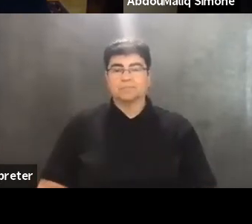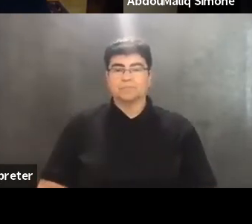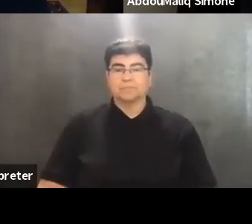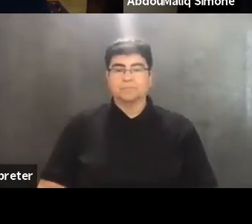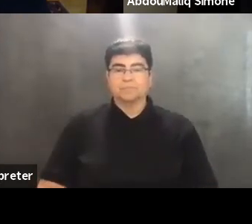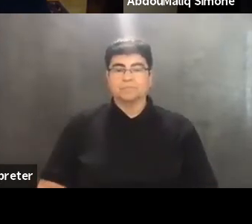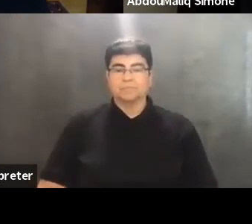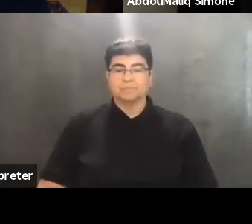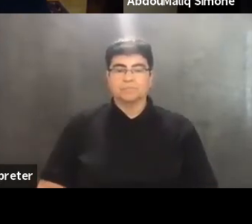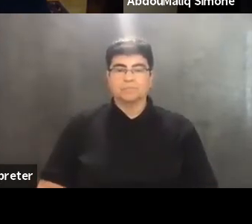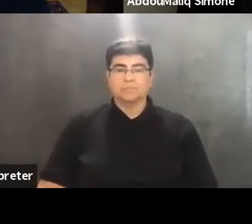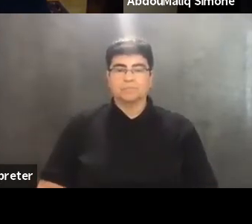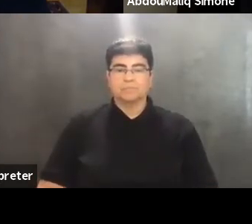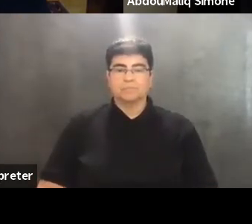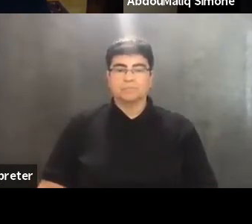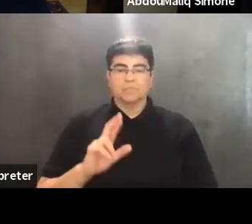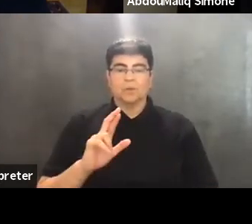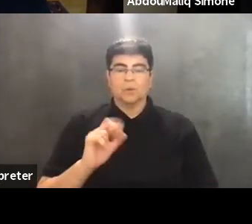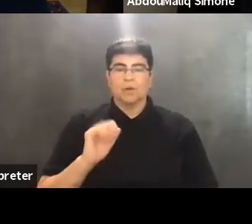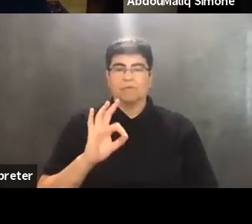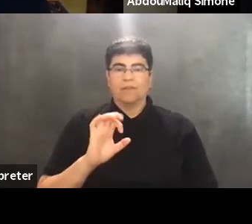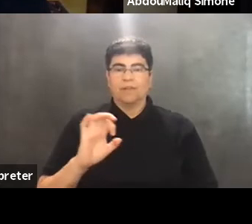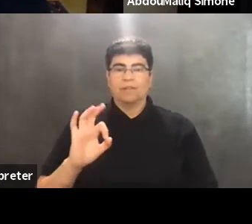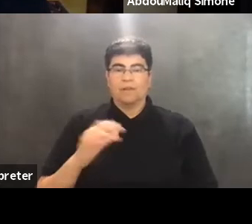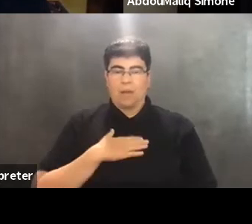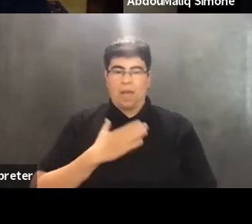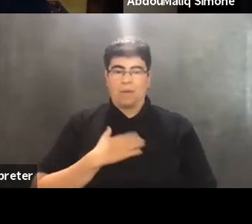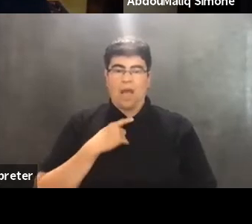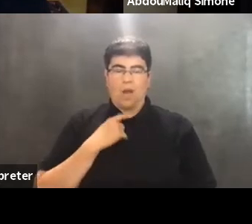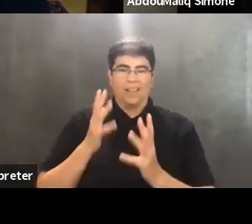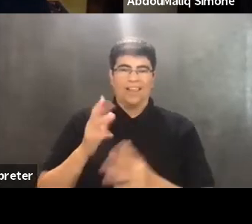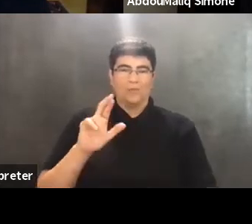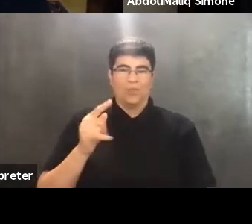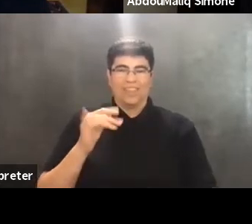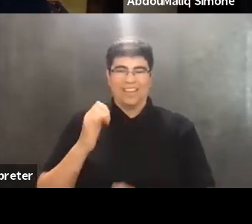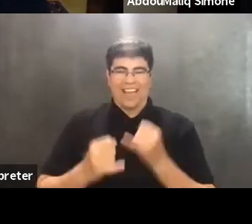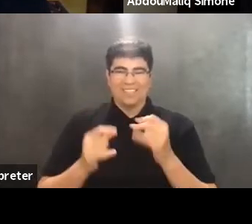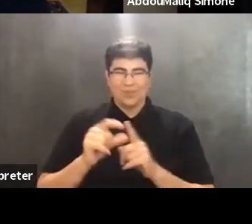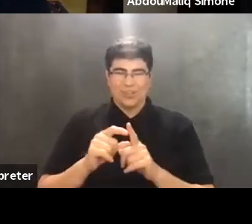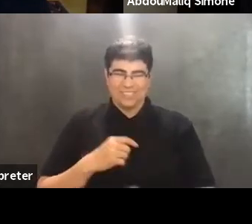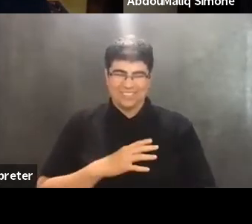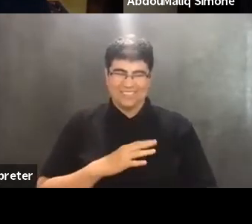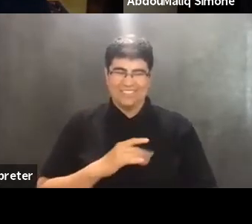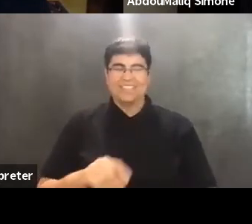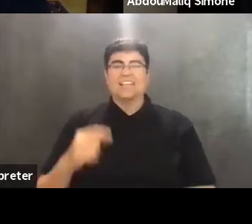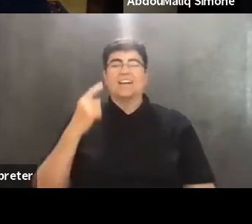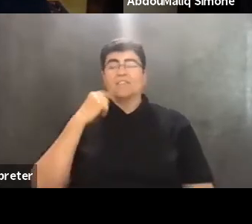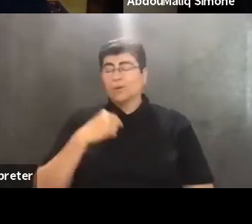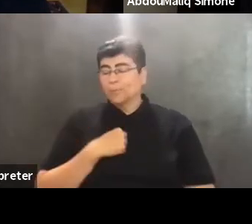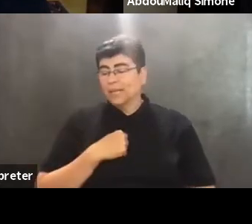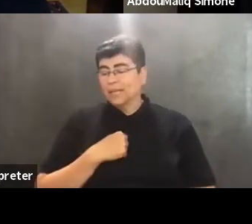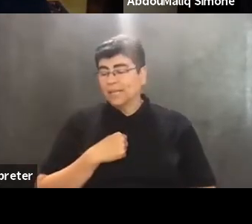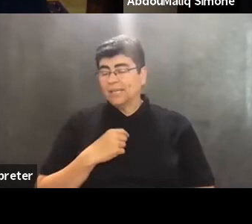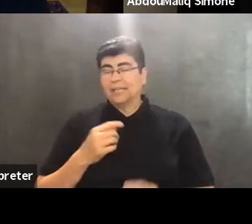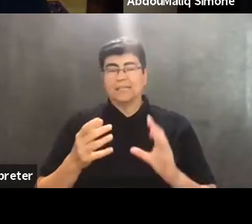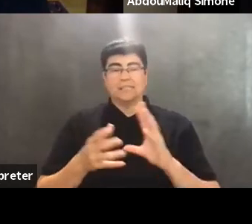Um, I'm happy to go, um, I'll, I'll leave Ruthie the last word. Uh, I think for me, speaking